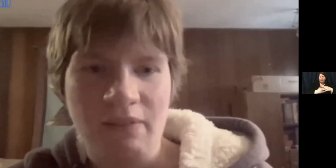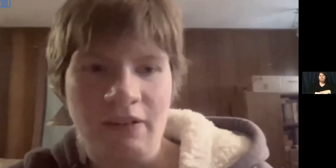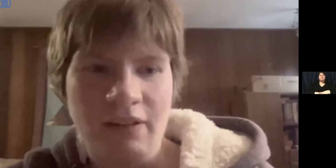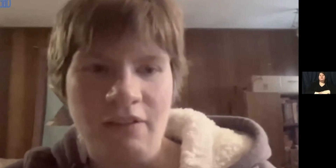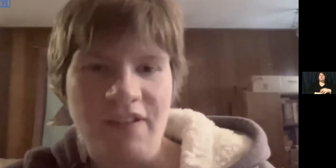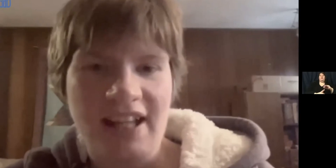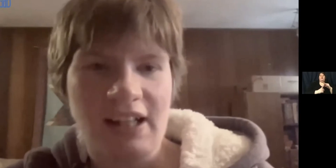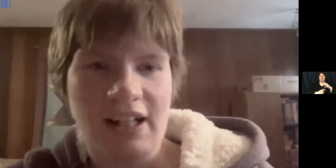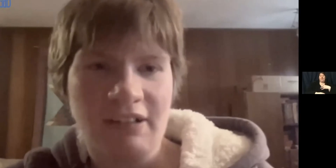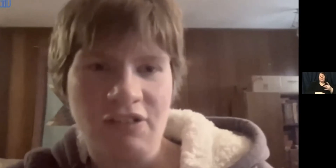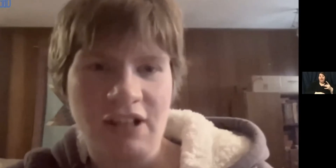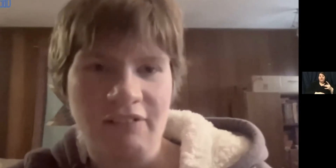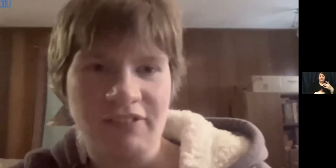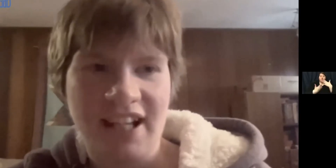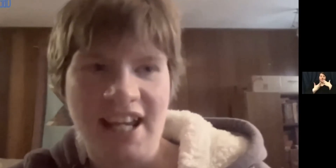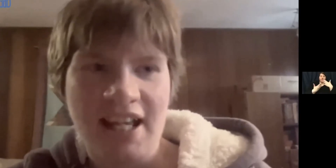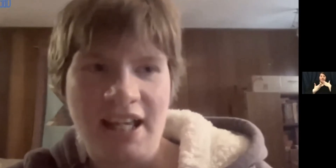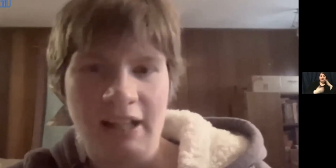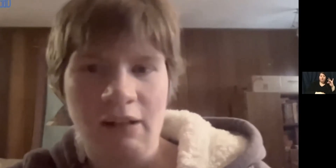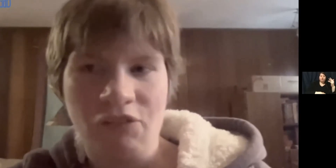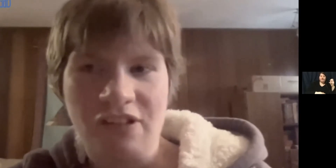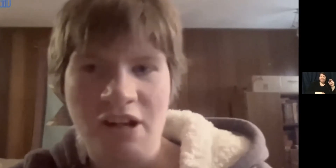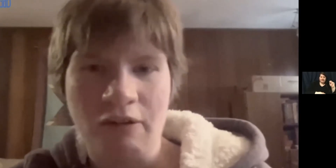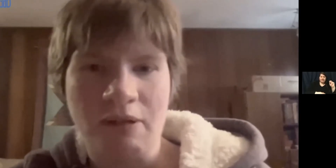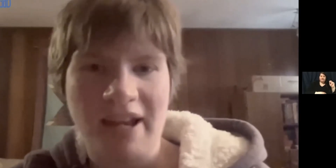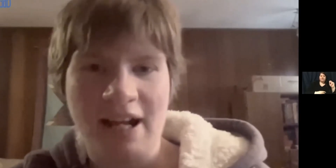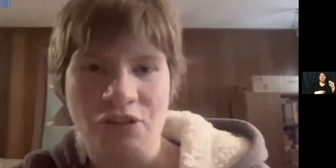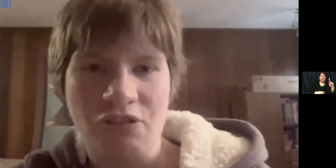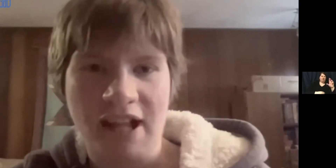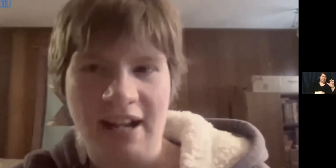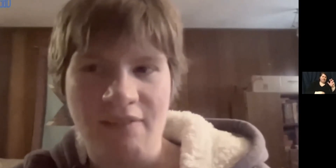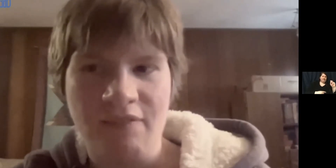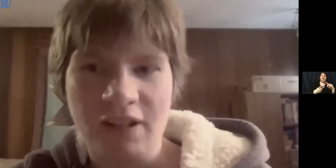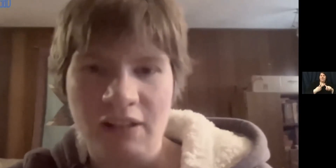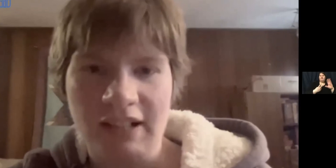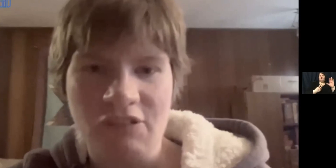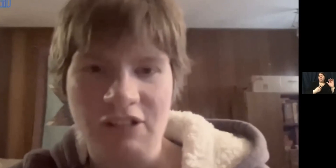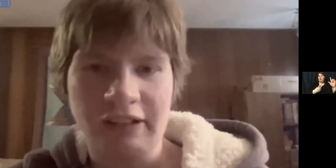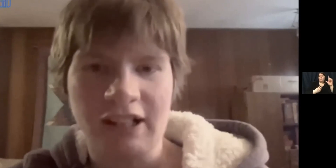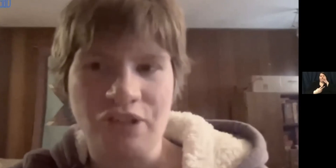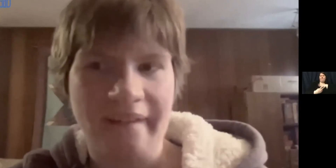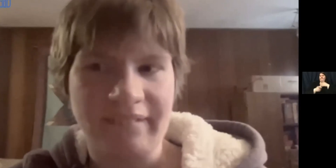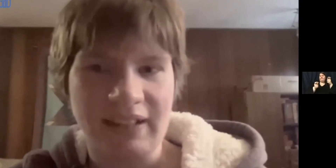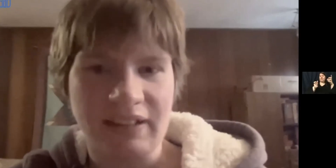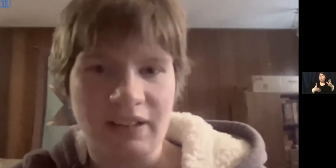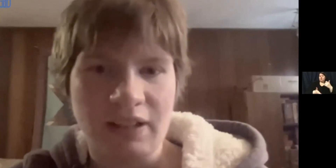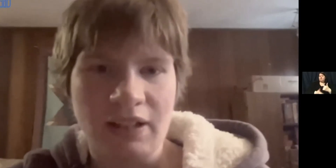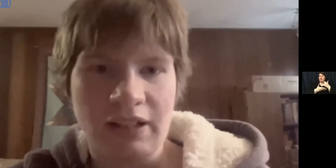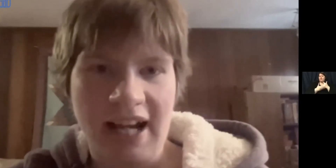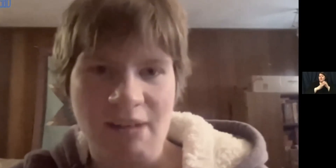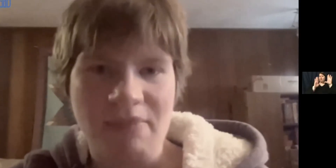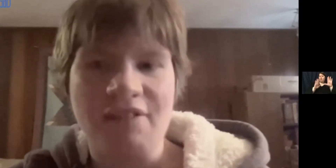to thank Kristen Humphrey and Carl Cindy, who are my managers that have done such a great job in